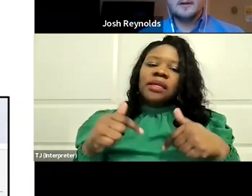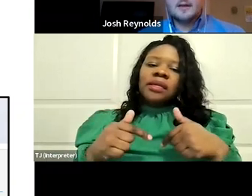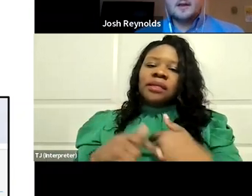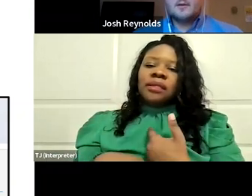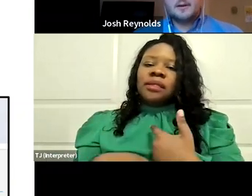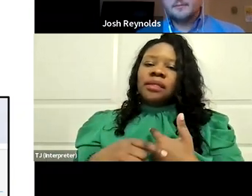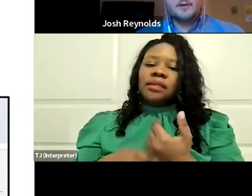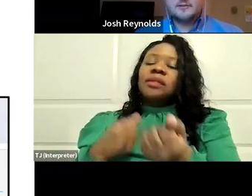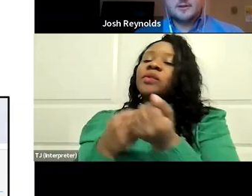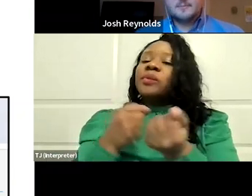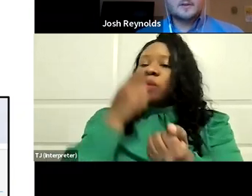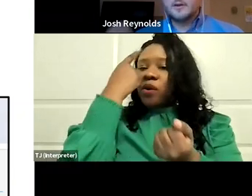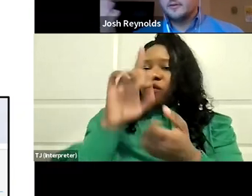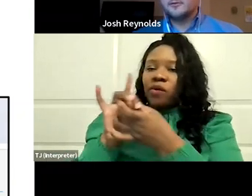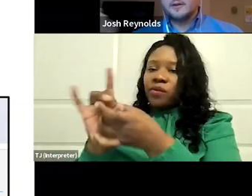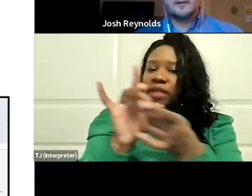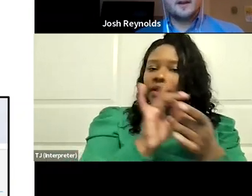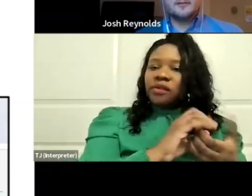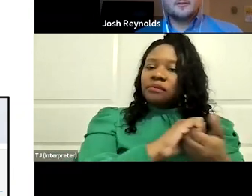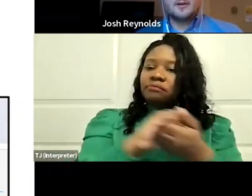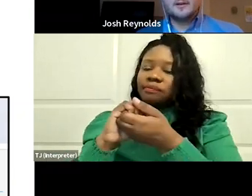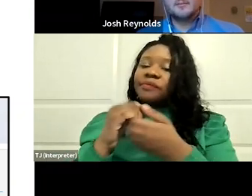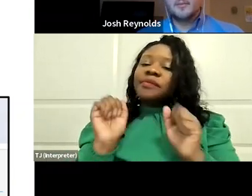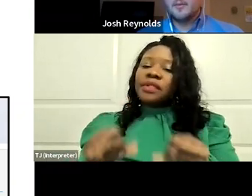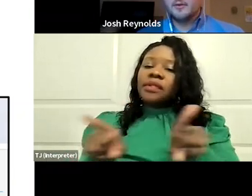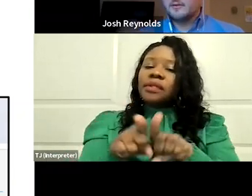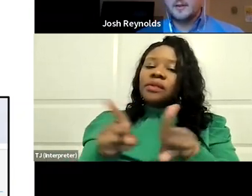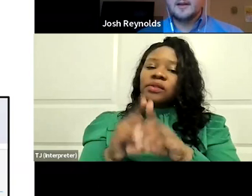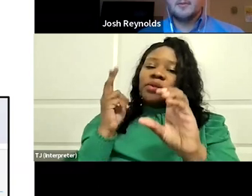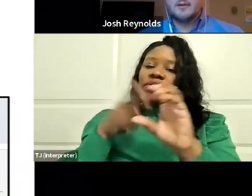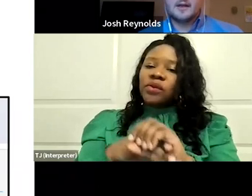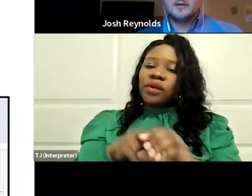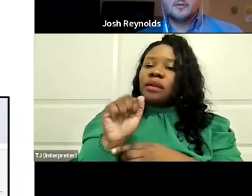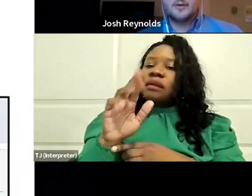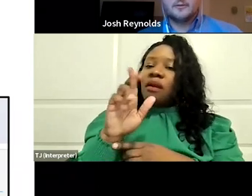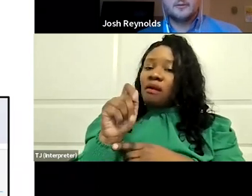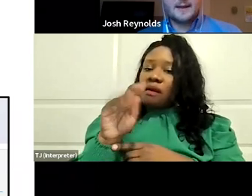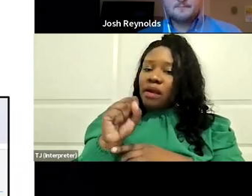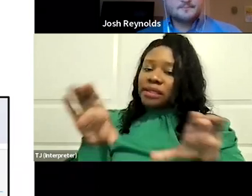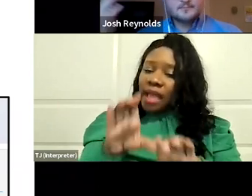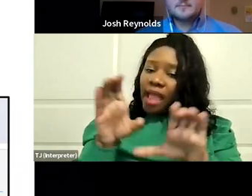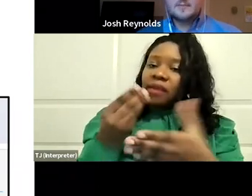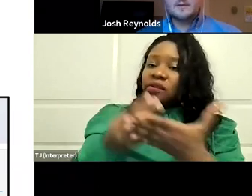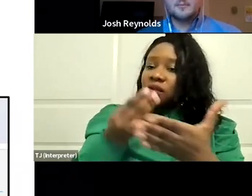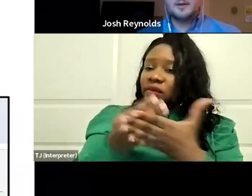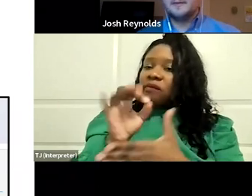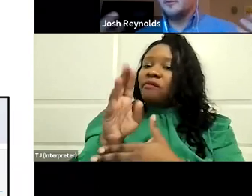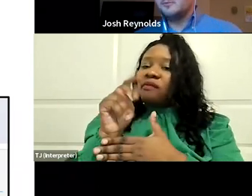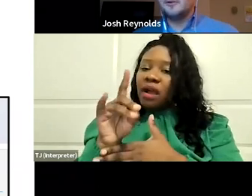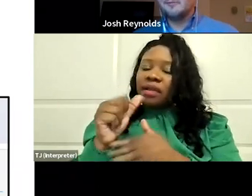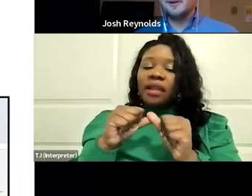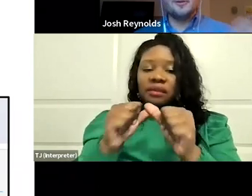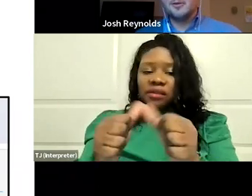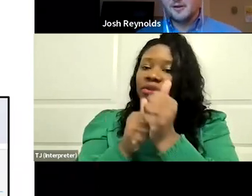productive relationship. You can also join the Arts Action Fund, become a member, and stay up to date with any news blasts with that. If